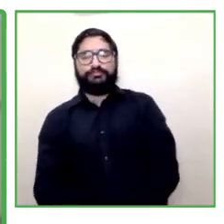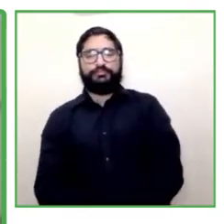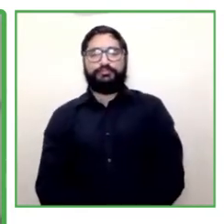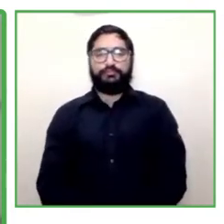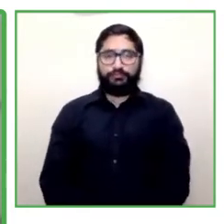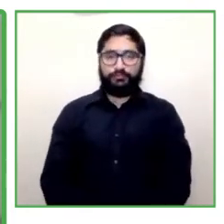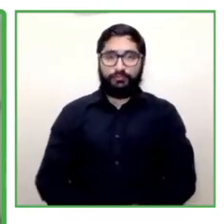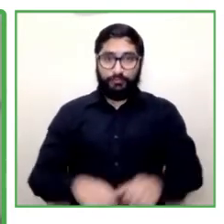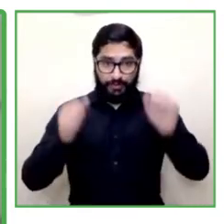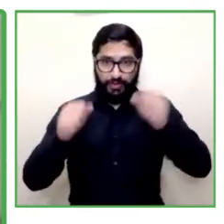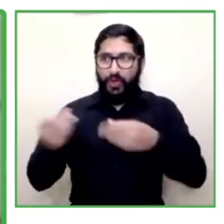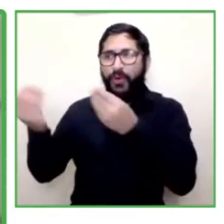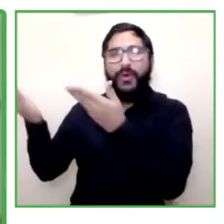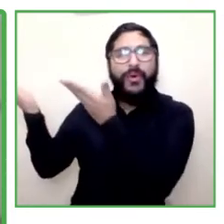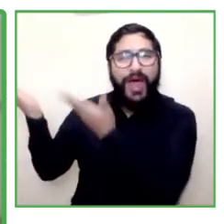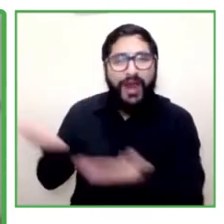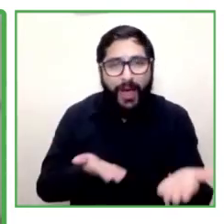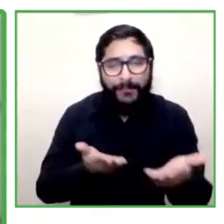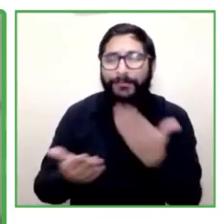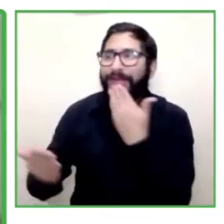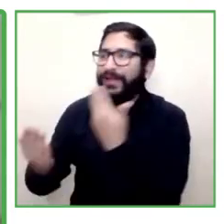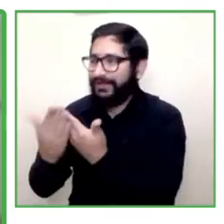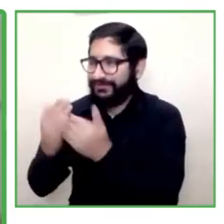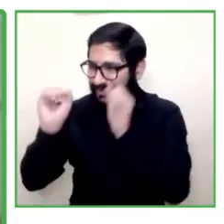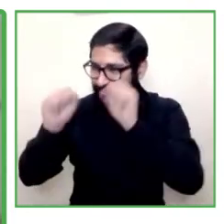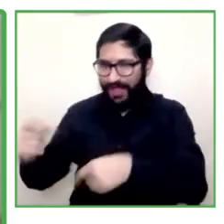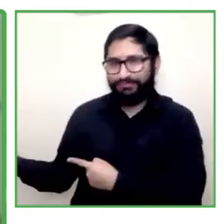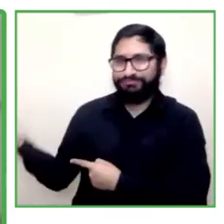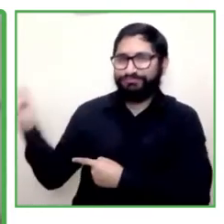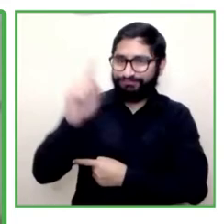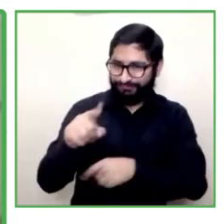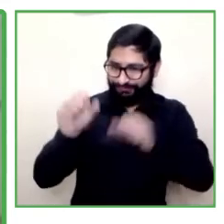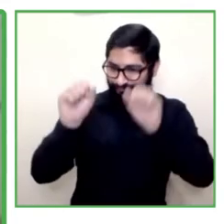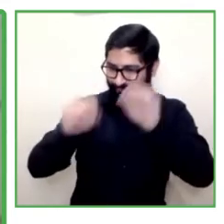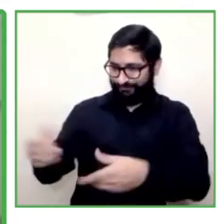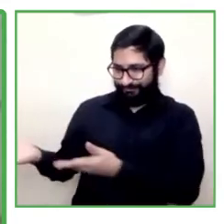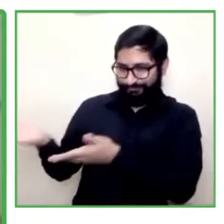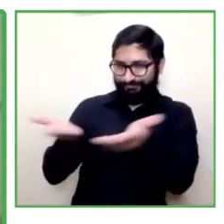welcome thank you for being with us today the floor is yours